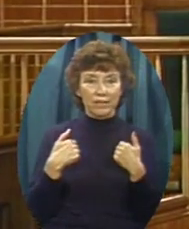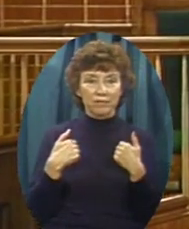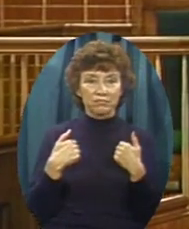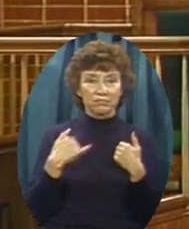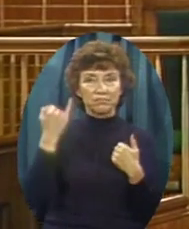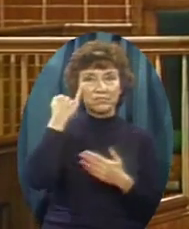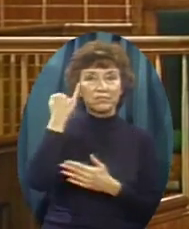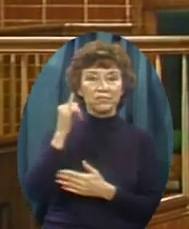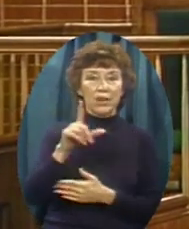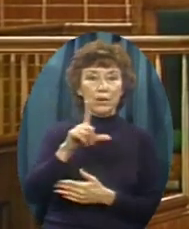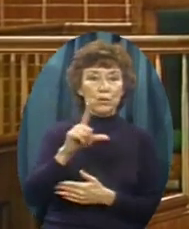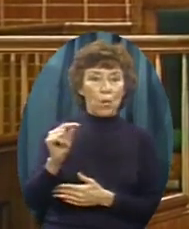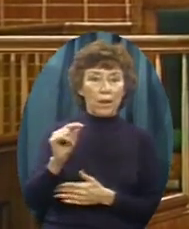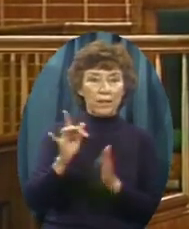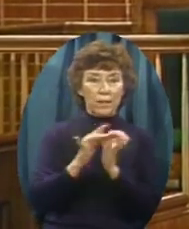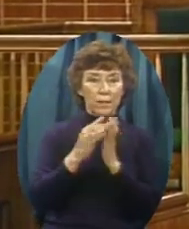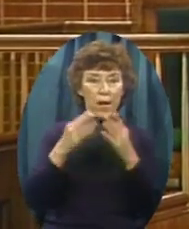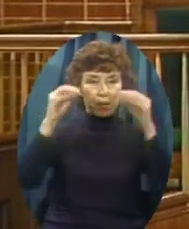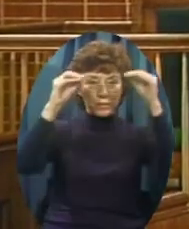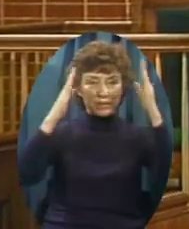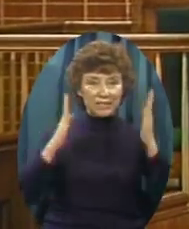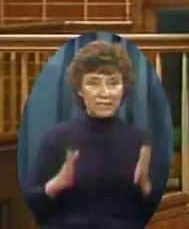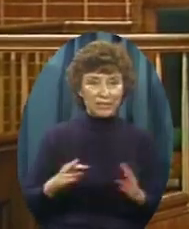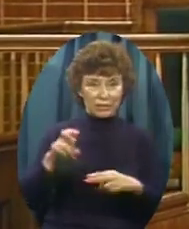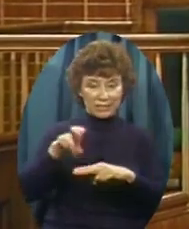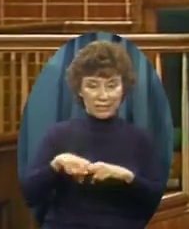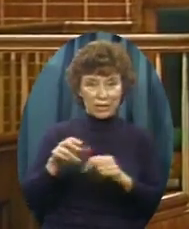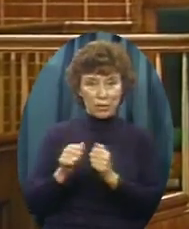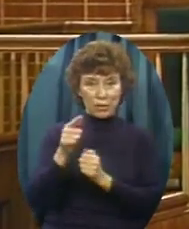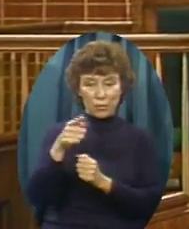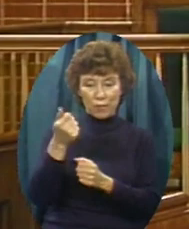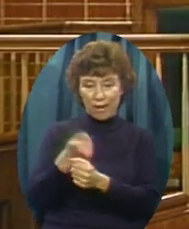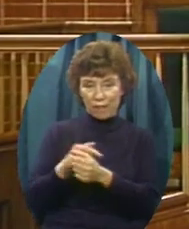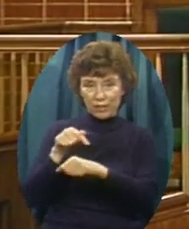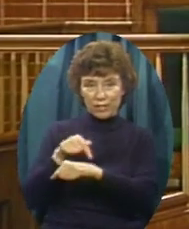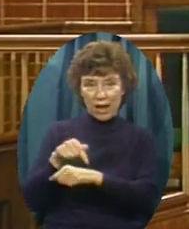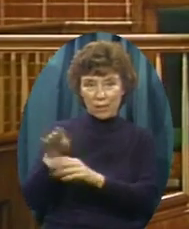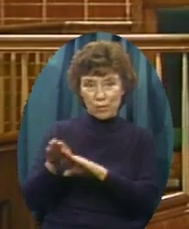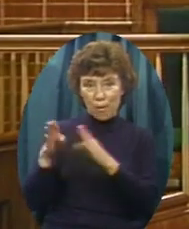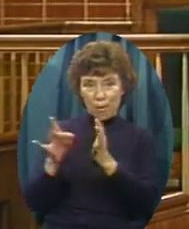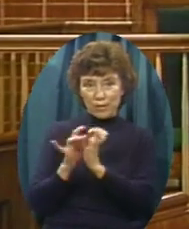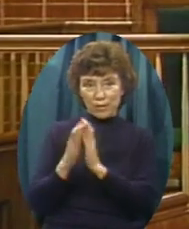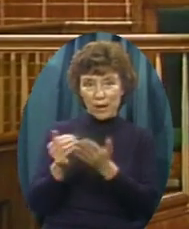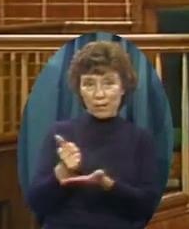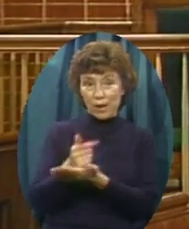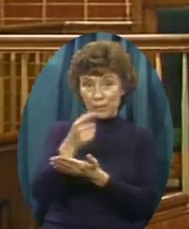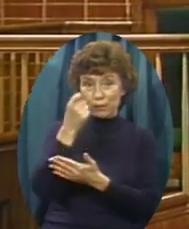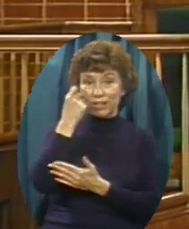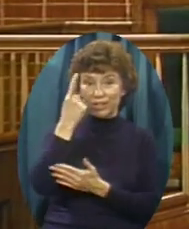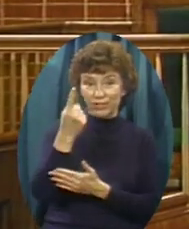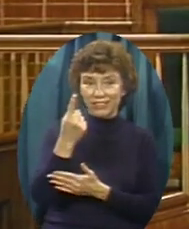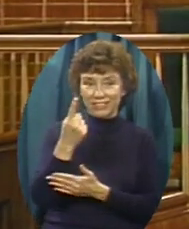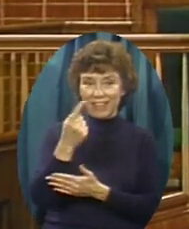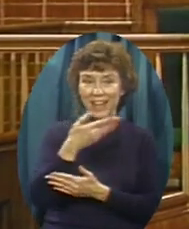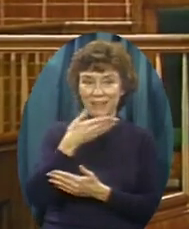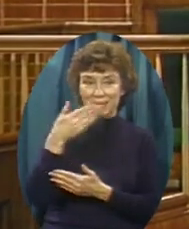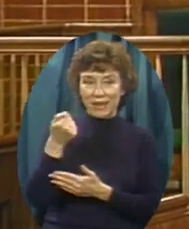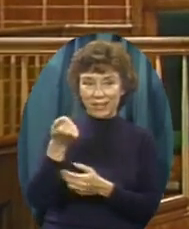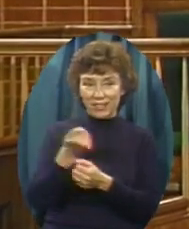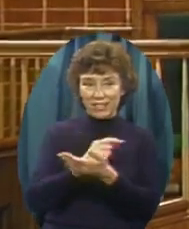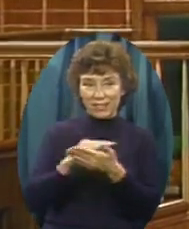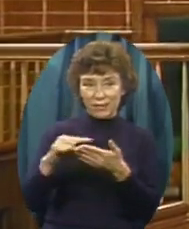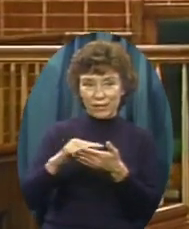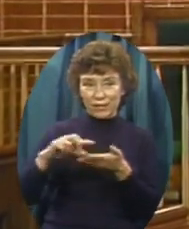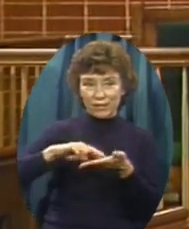Bible scholars Sitting there In the living room With you Every time you Open the Bible To help you Understand it And read it Now